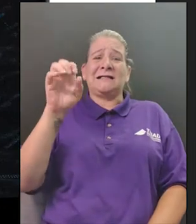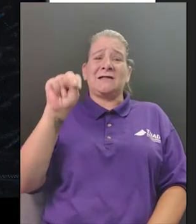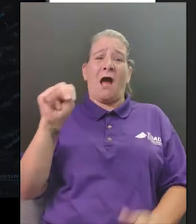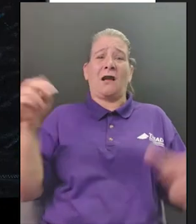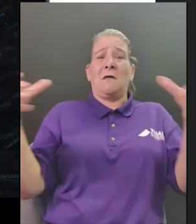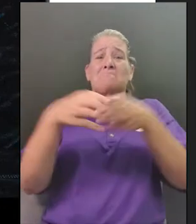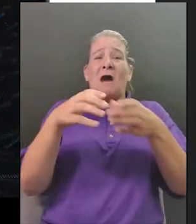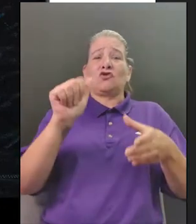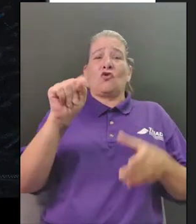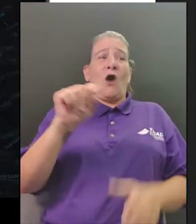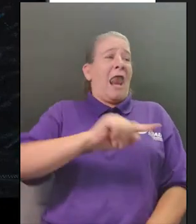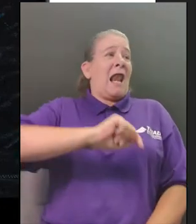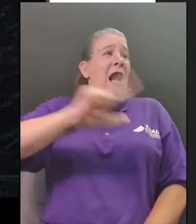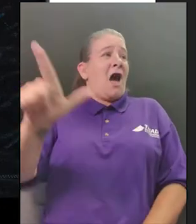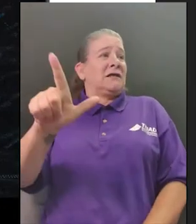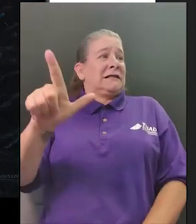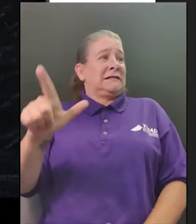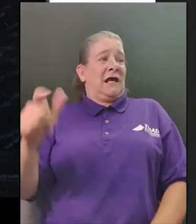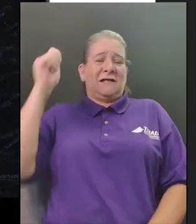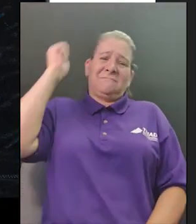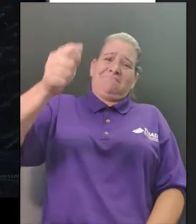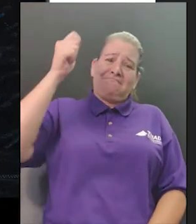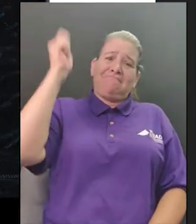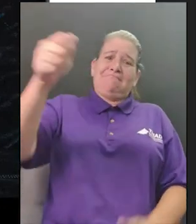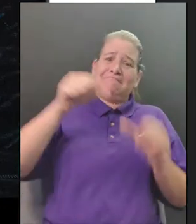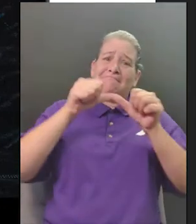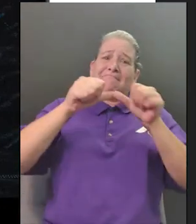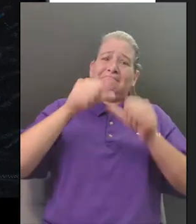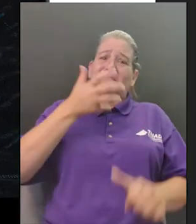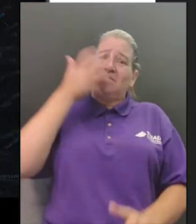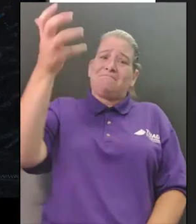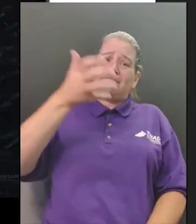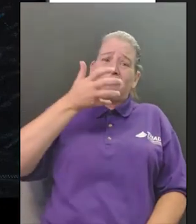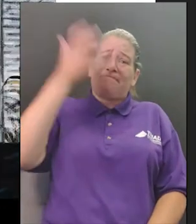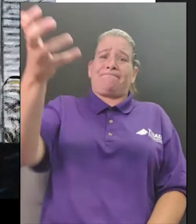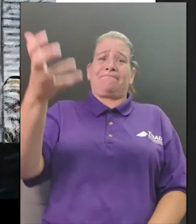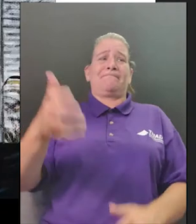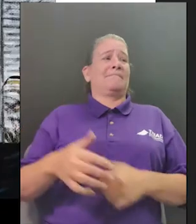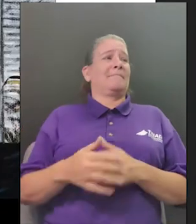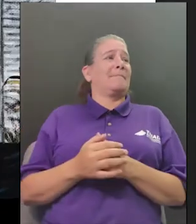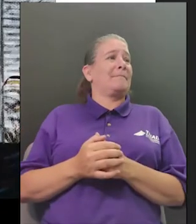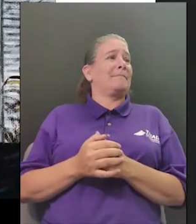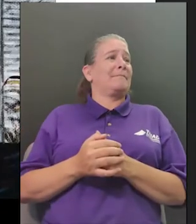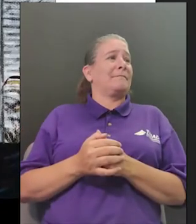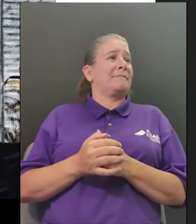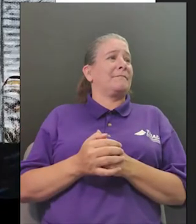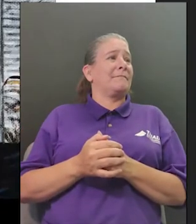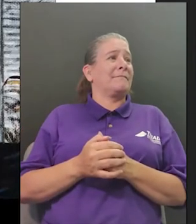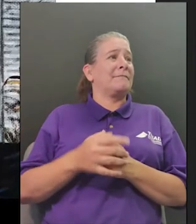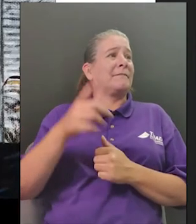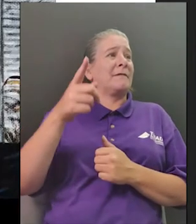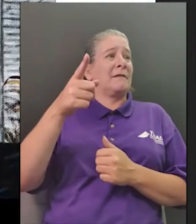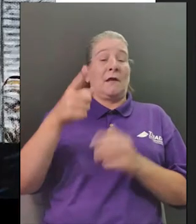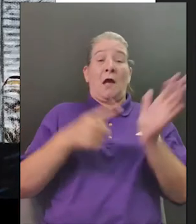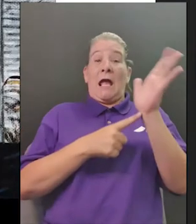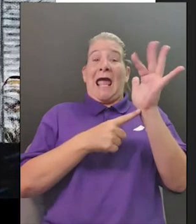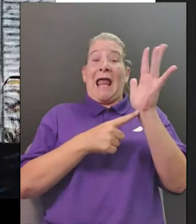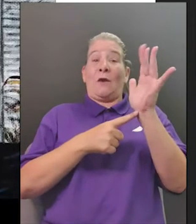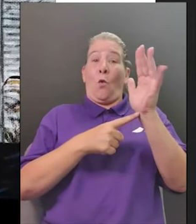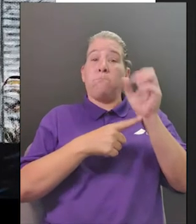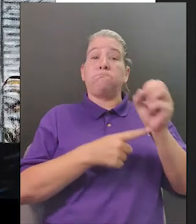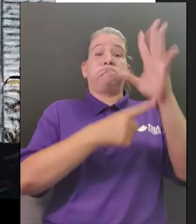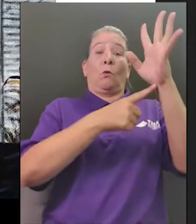londington's she shouted the glow from a candle shone in a window the door opened and a man came out